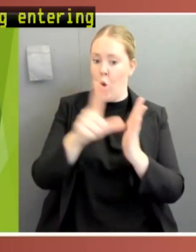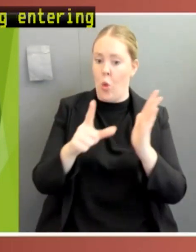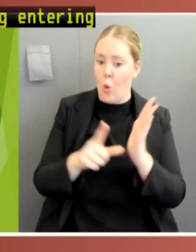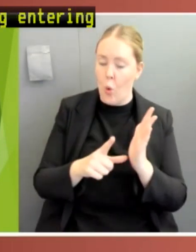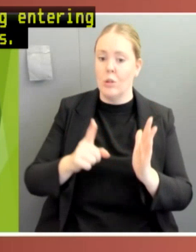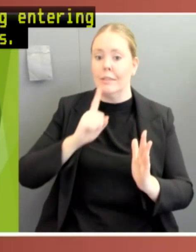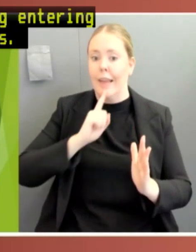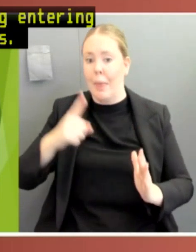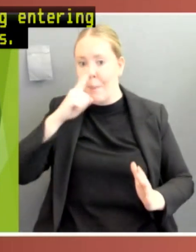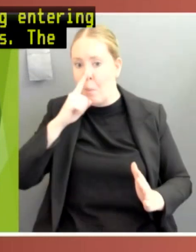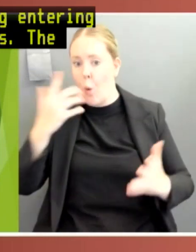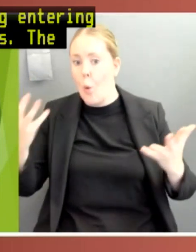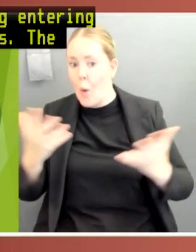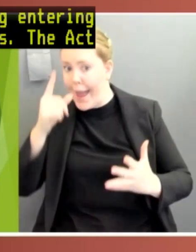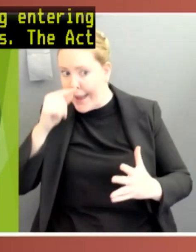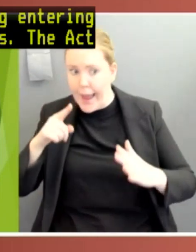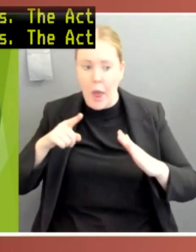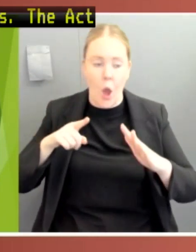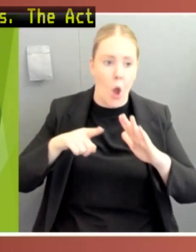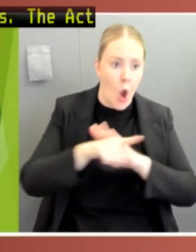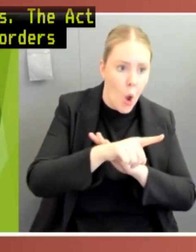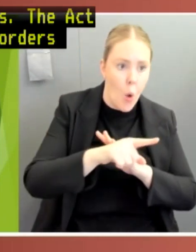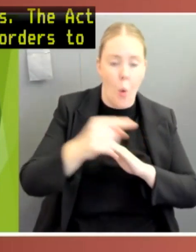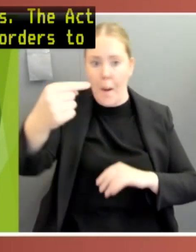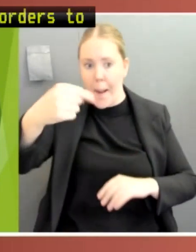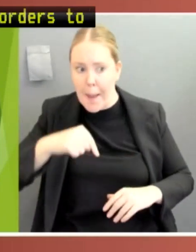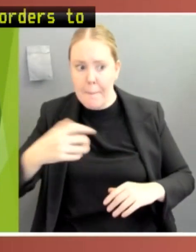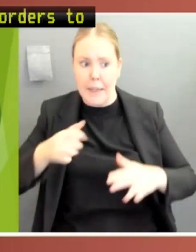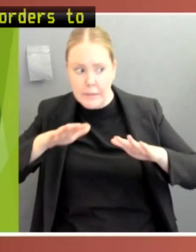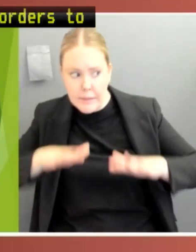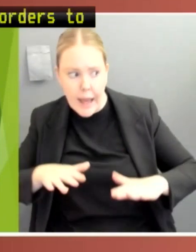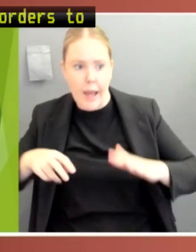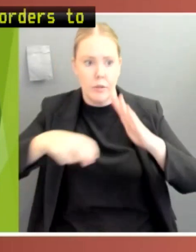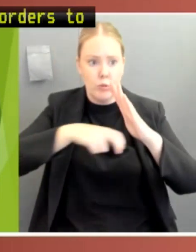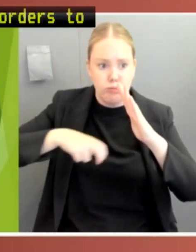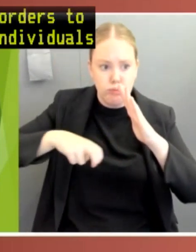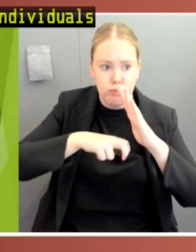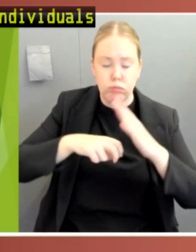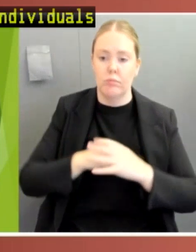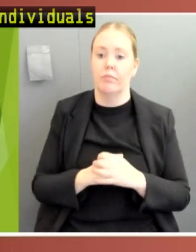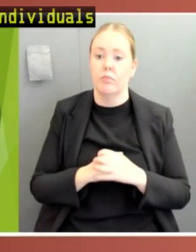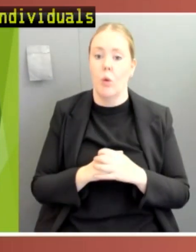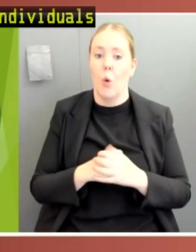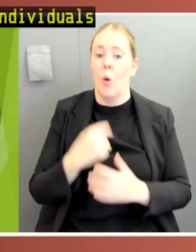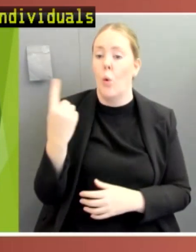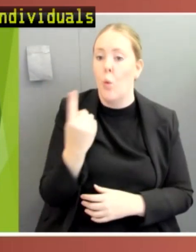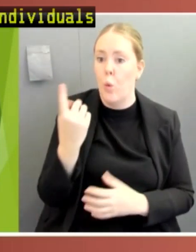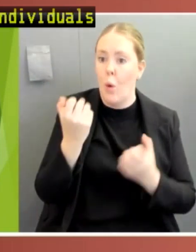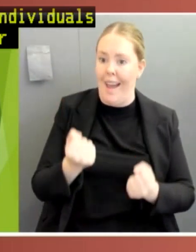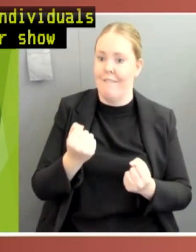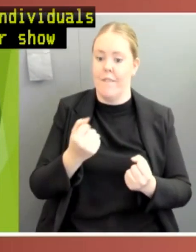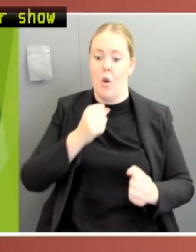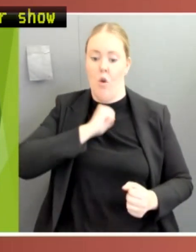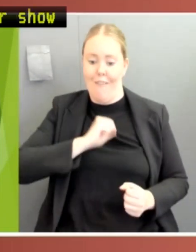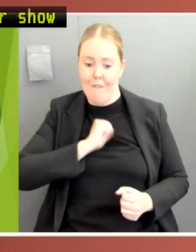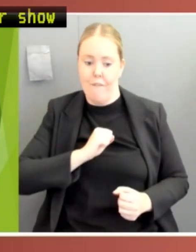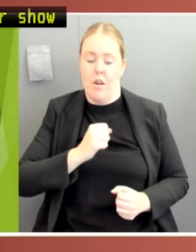impose control orders on individuals who have been exposed to or show signs of symptoms of a listed human disease. Control orders may require